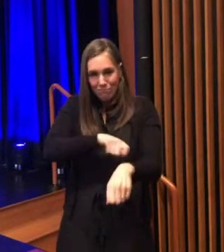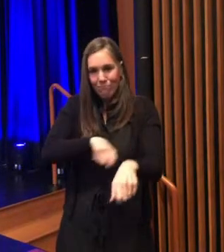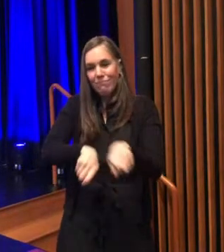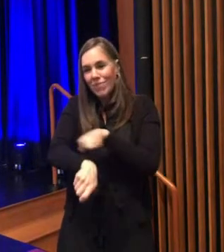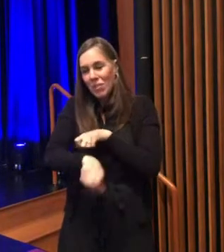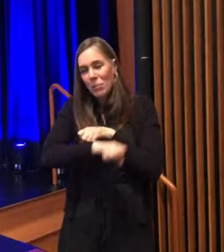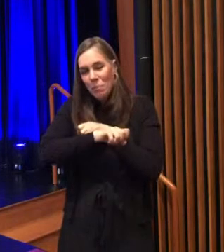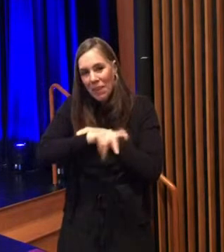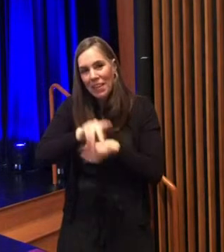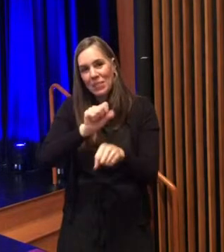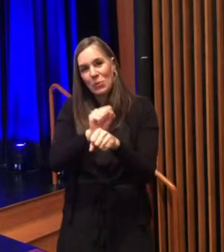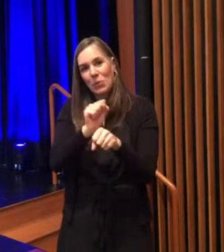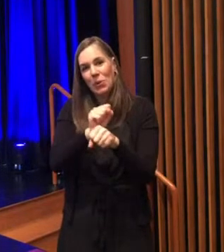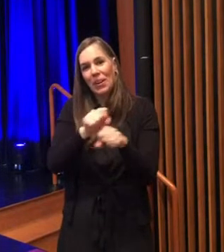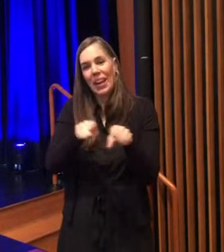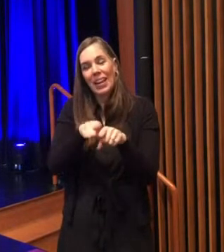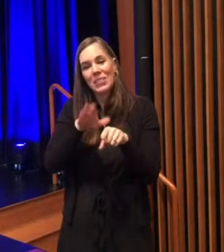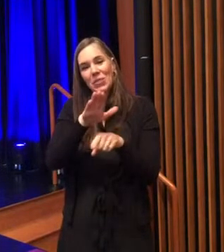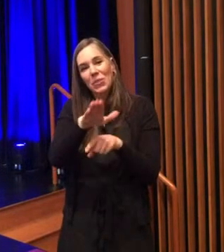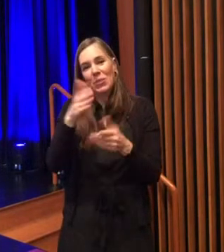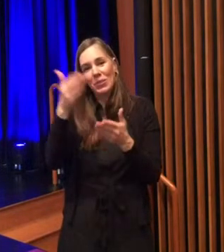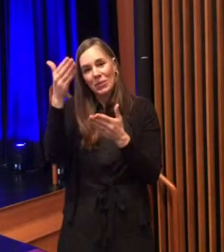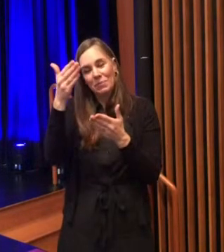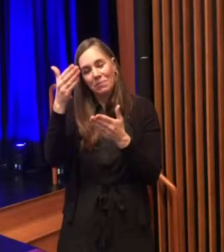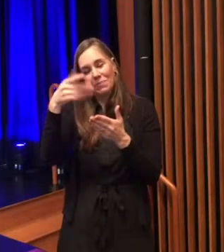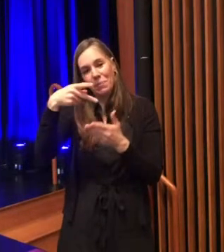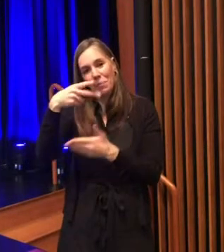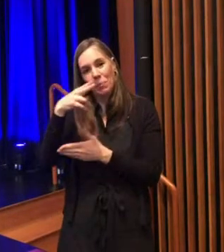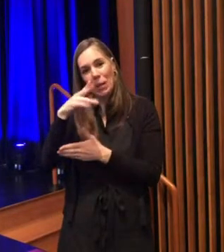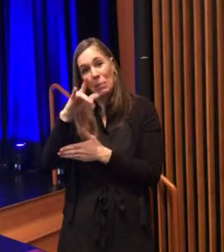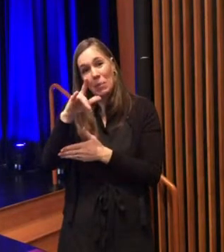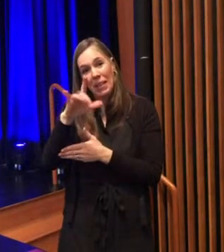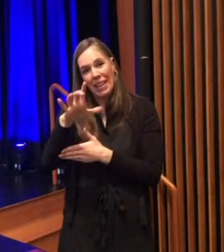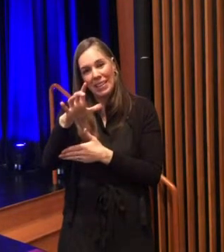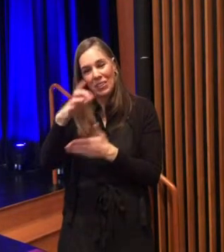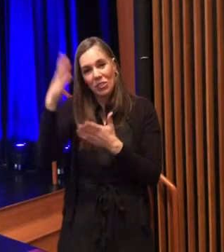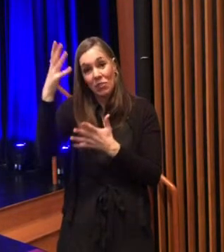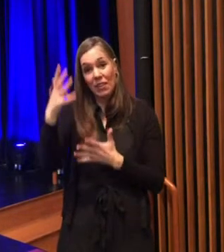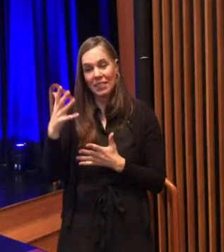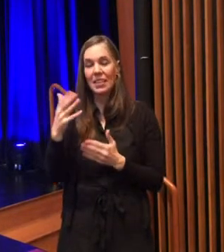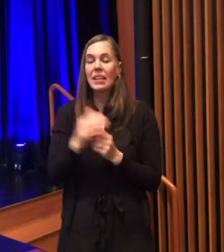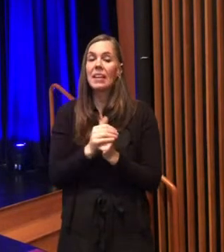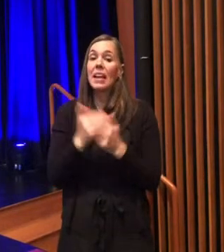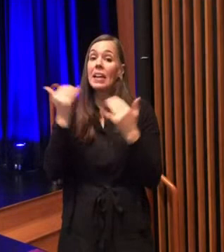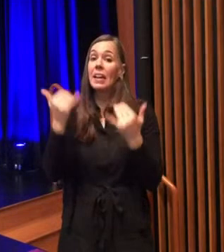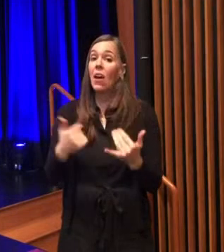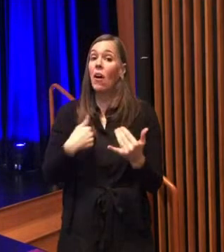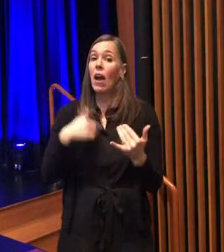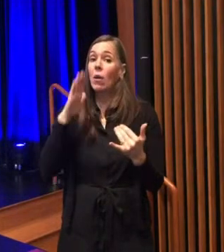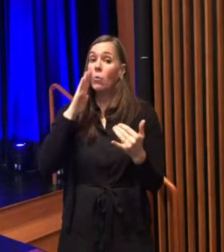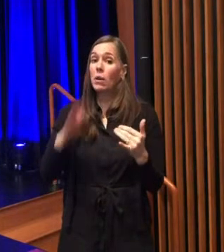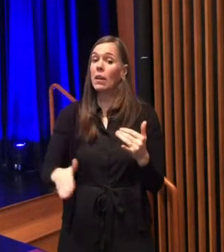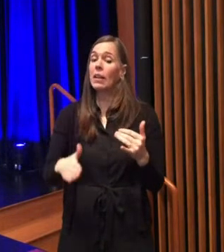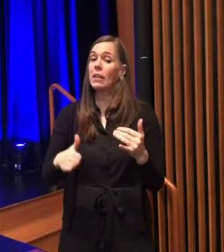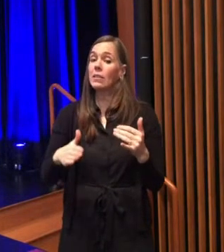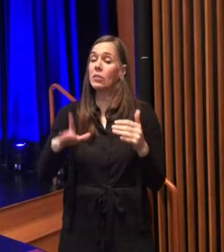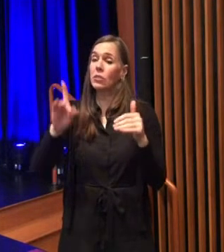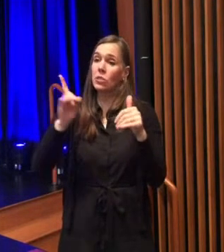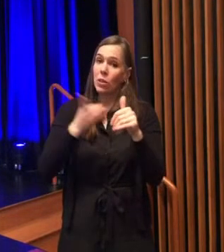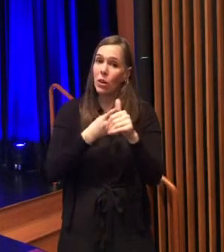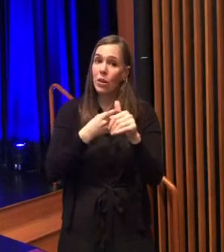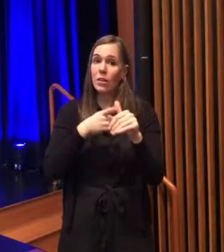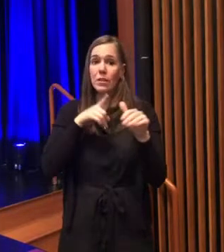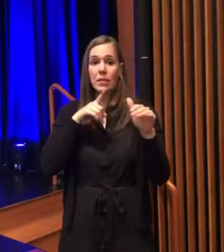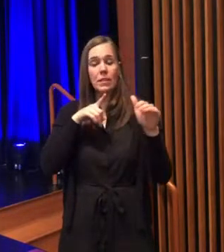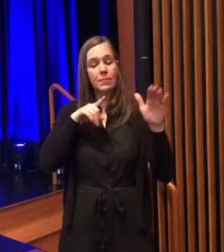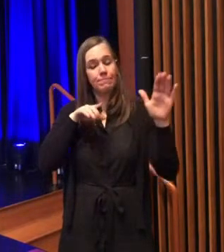servants and so it is my honor to administer the oath of office to council members elect and fiscal officers elect